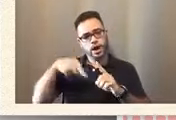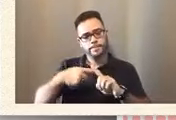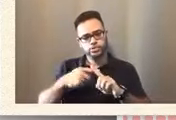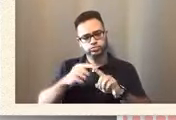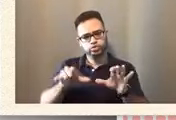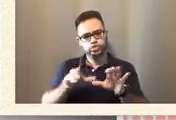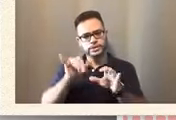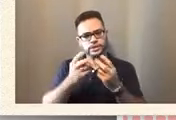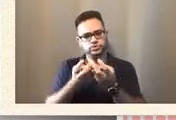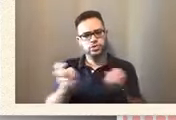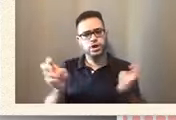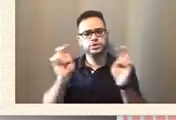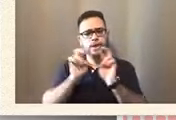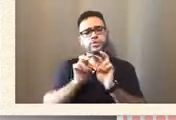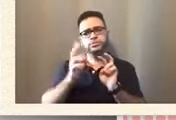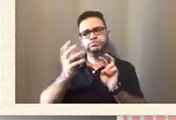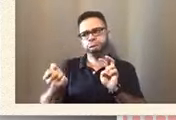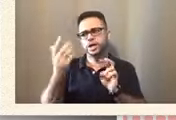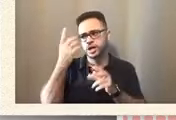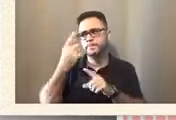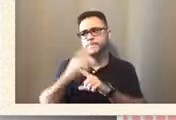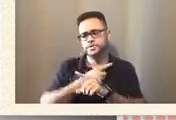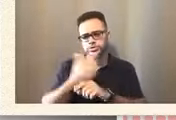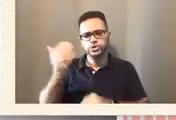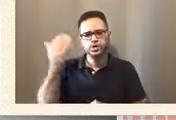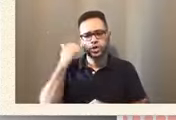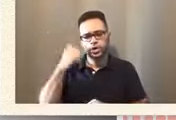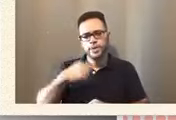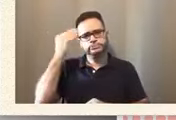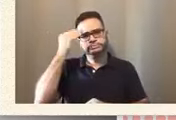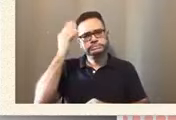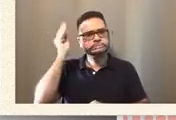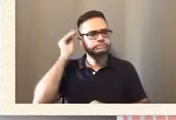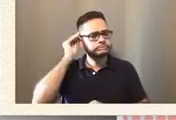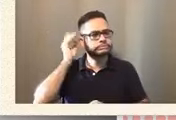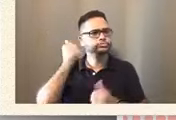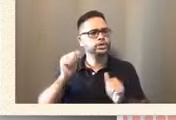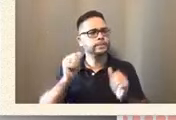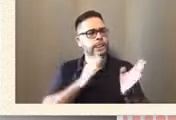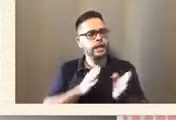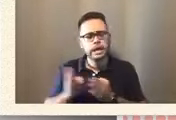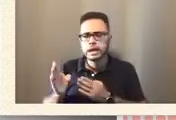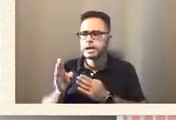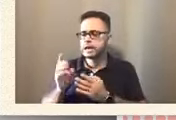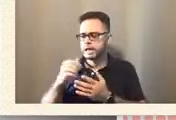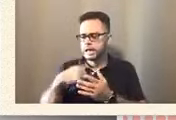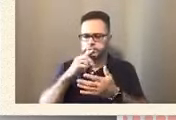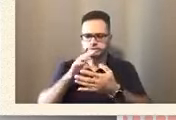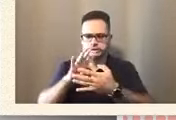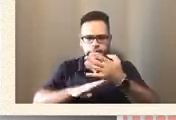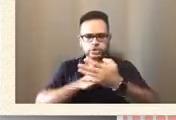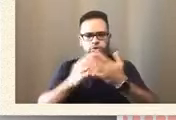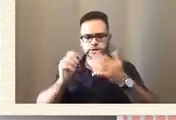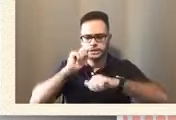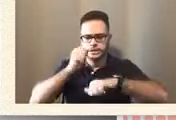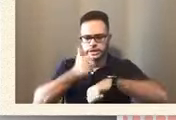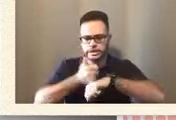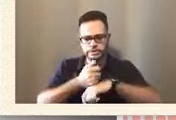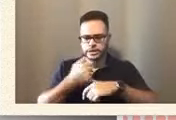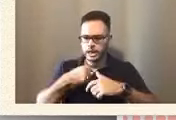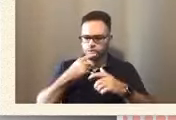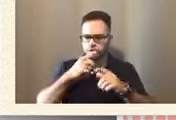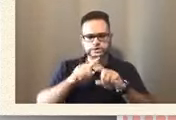months ago and I was putting it in my head and planning and had a big schedule. And then I was going to do all these invitations.